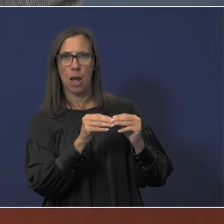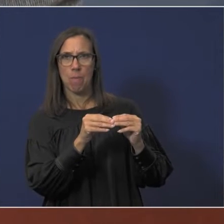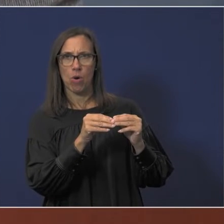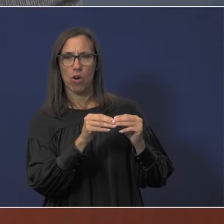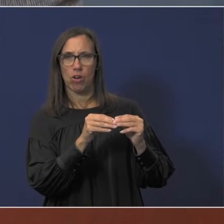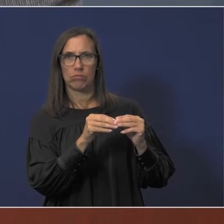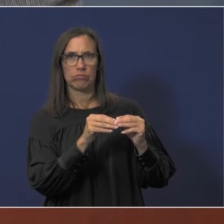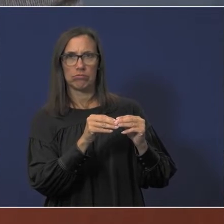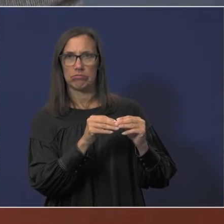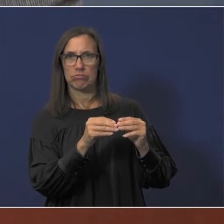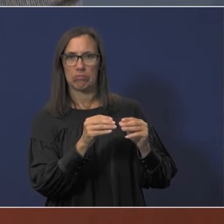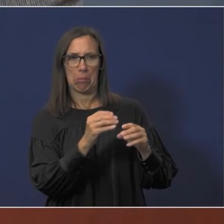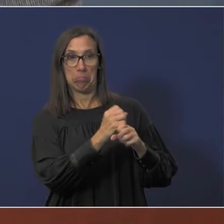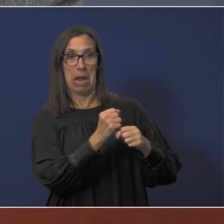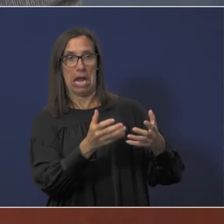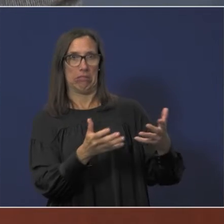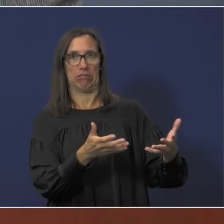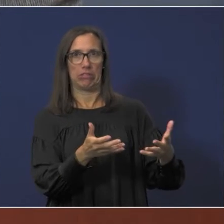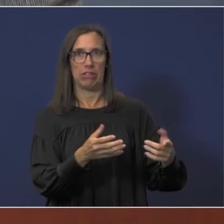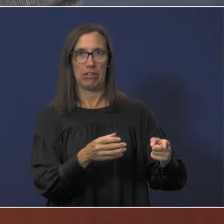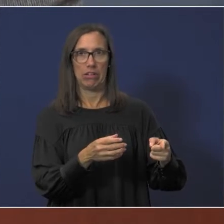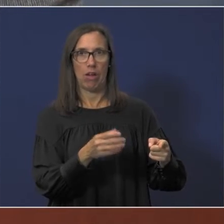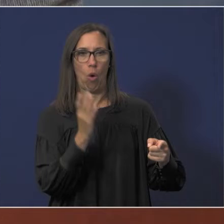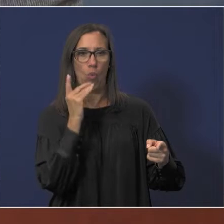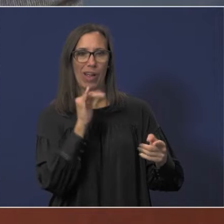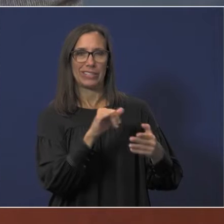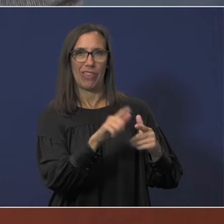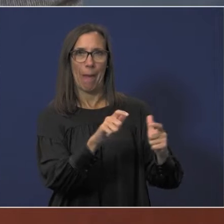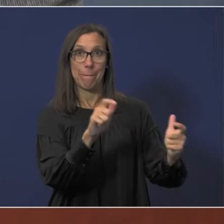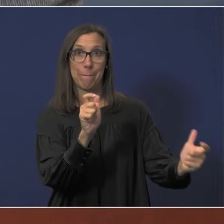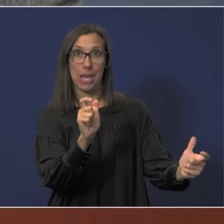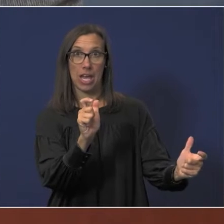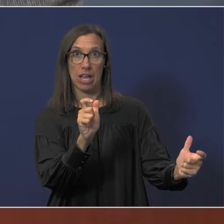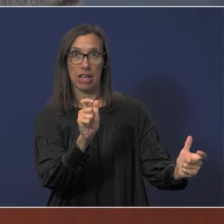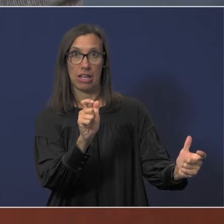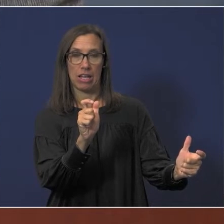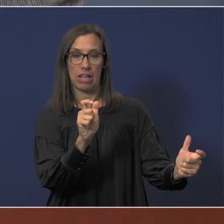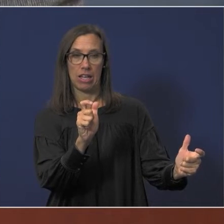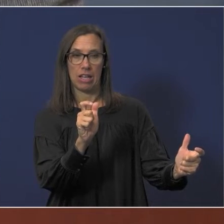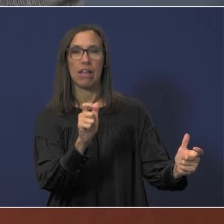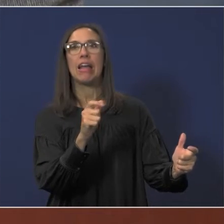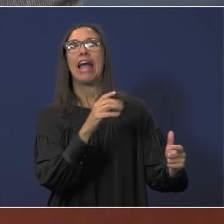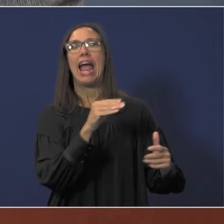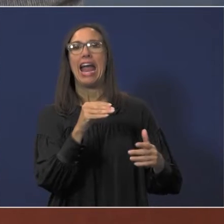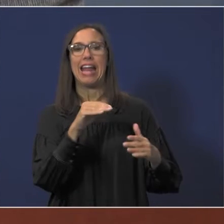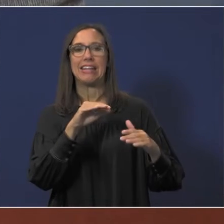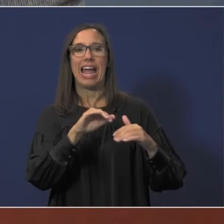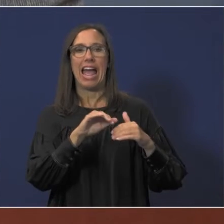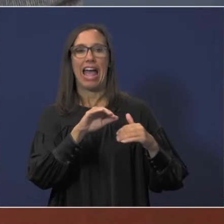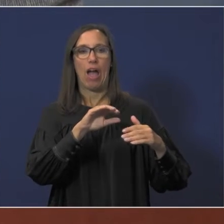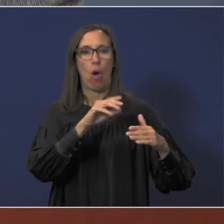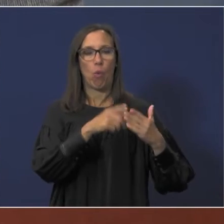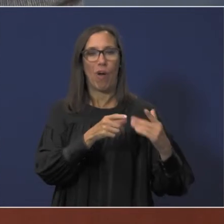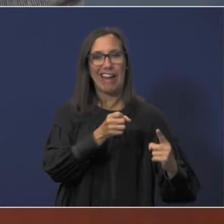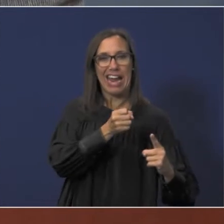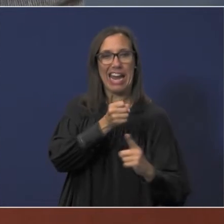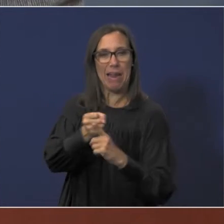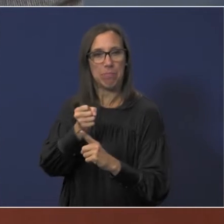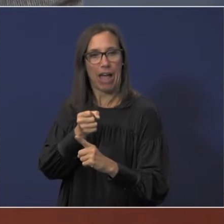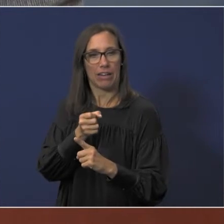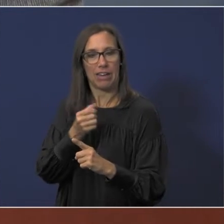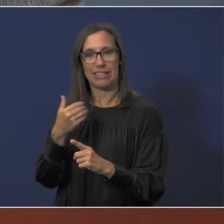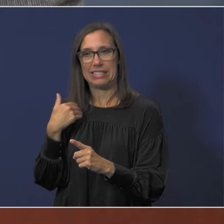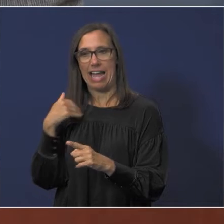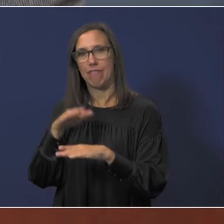uh to be of that size and what impact does that have on our rating